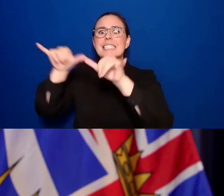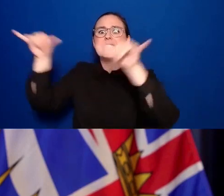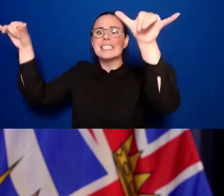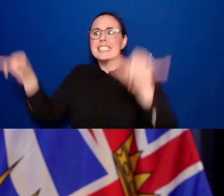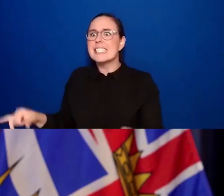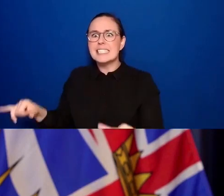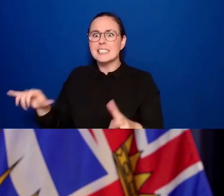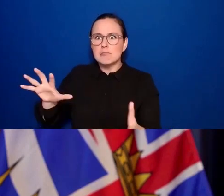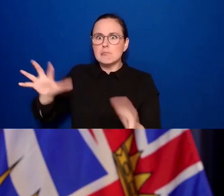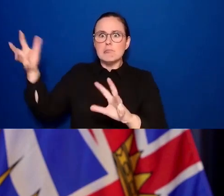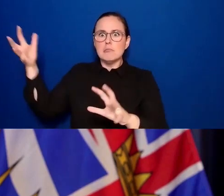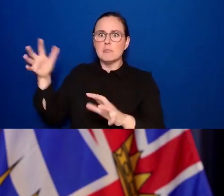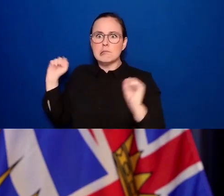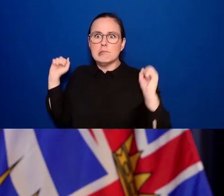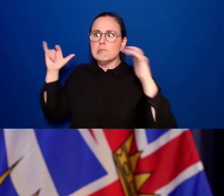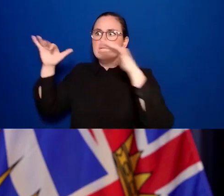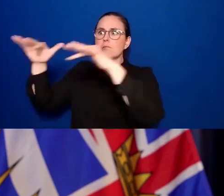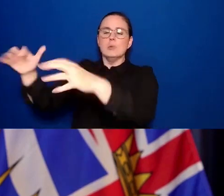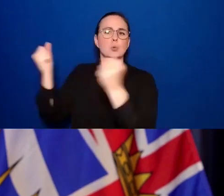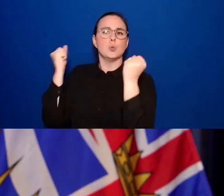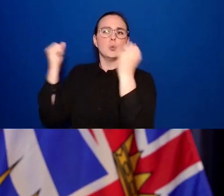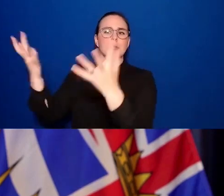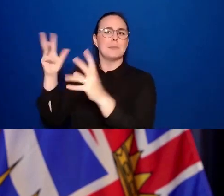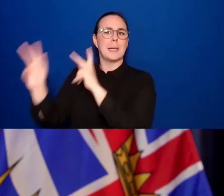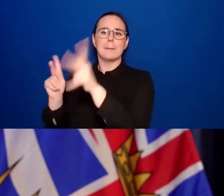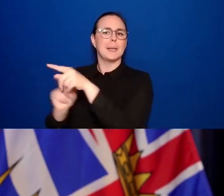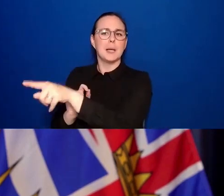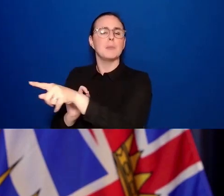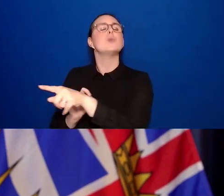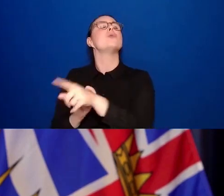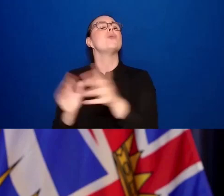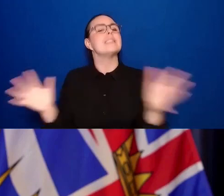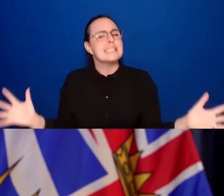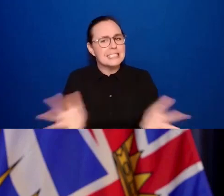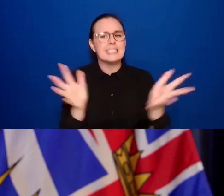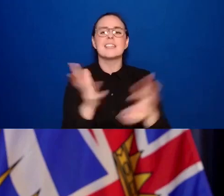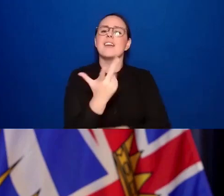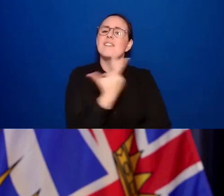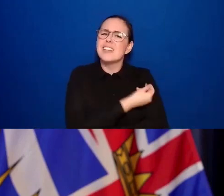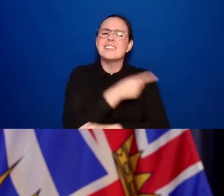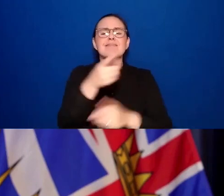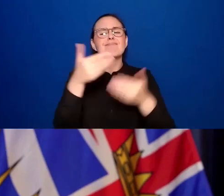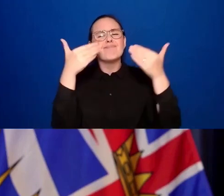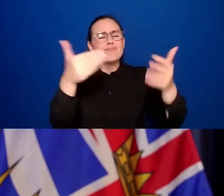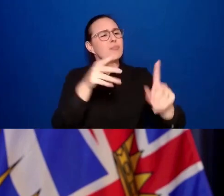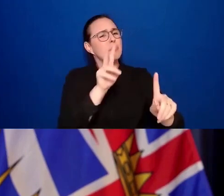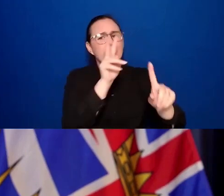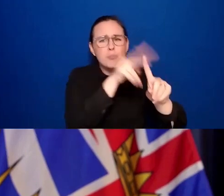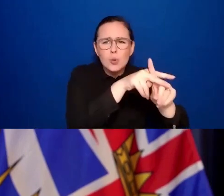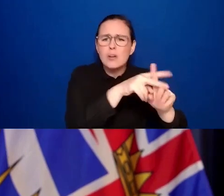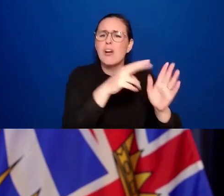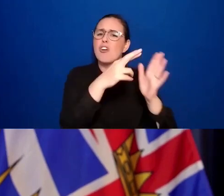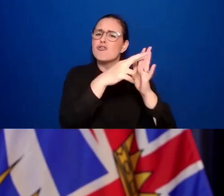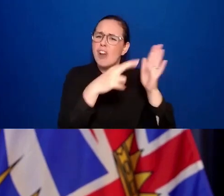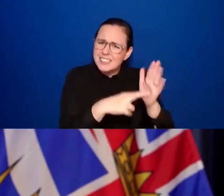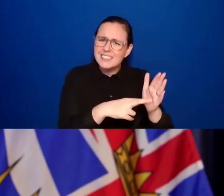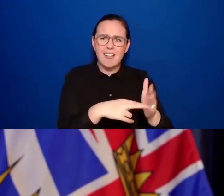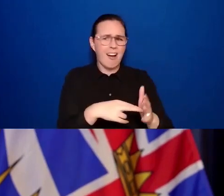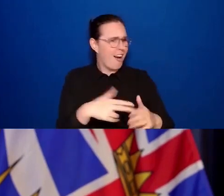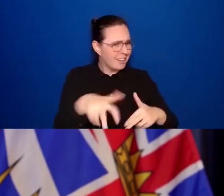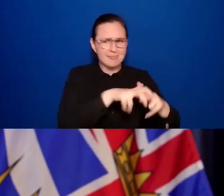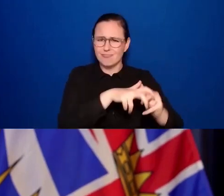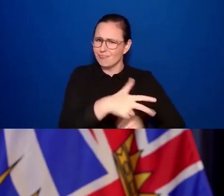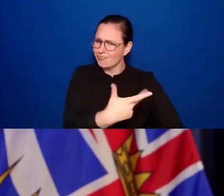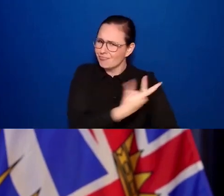now, if you haven't been vaccinated, to get vaccinated, to book, to register, to register your appointment to go get vaccinated or drop in